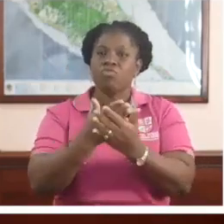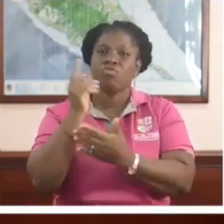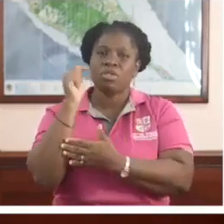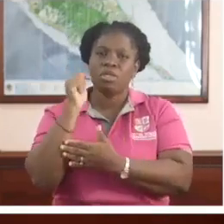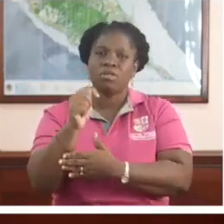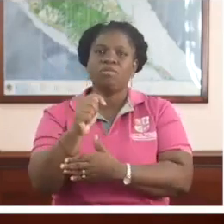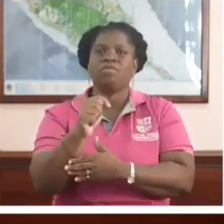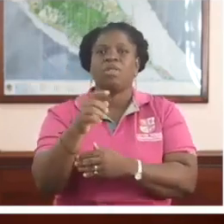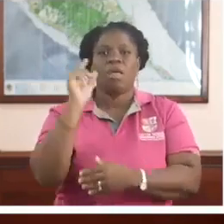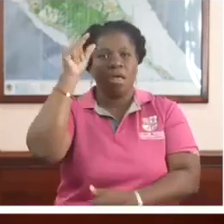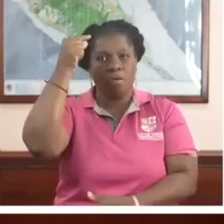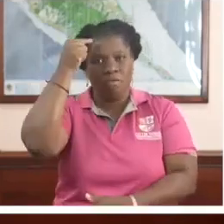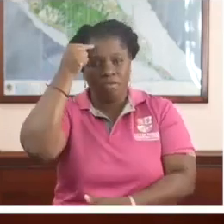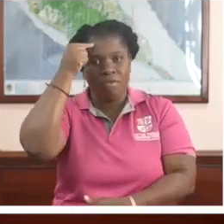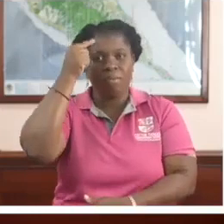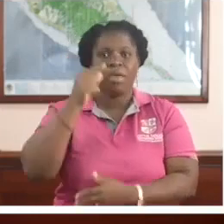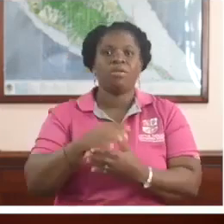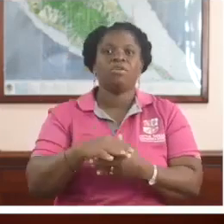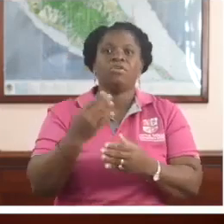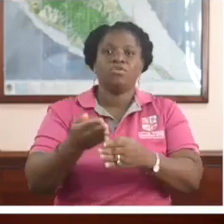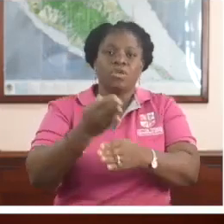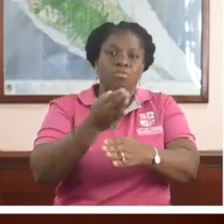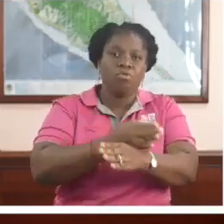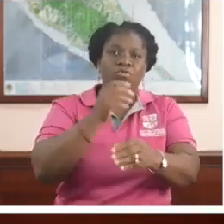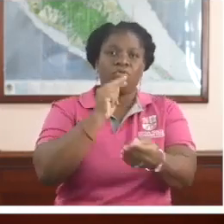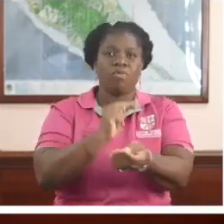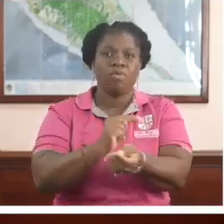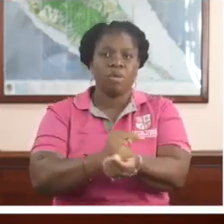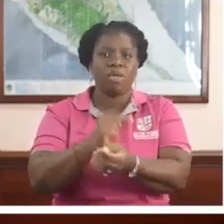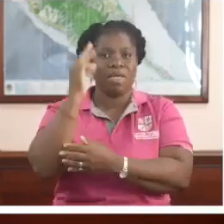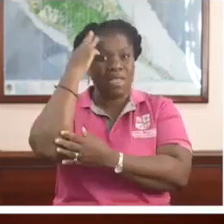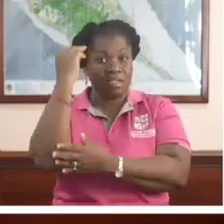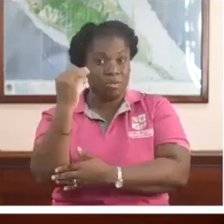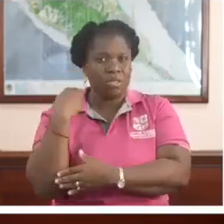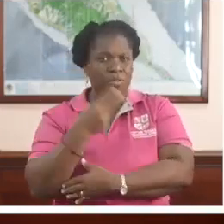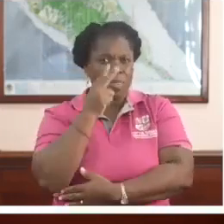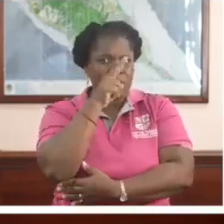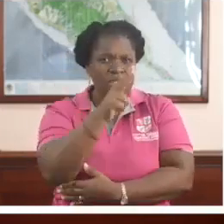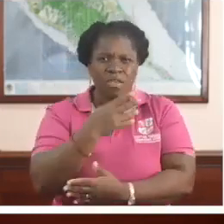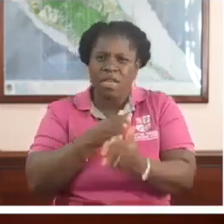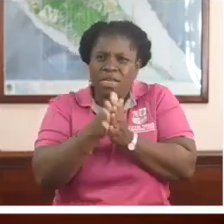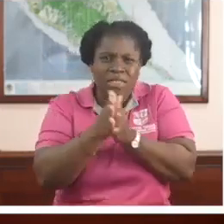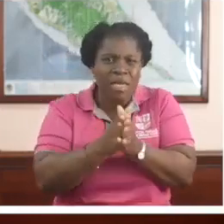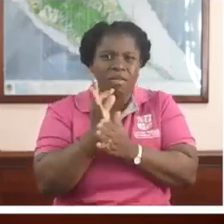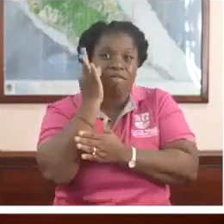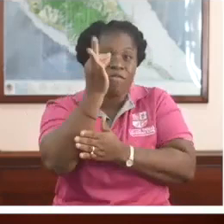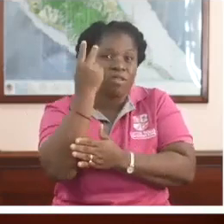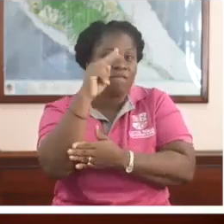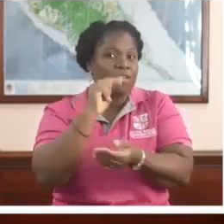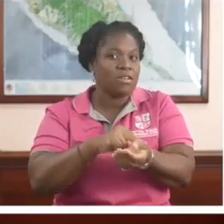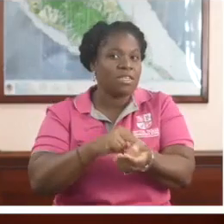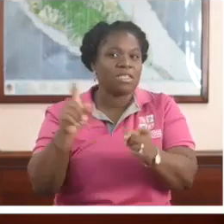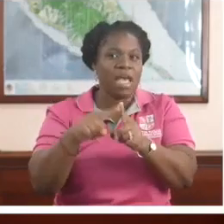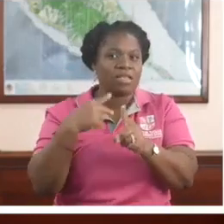conditions of our nurses. We envisage an exciting future for nursing as we engage in the plans and preparation for the